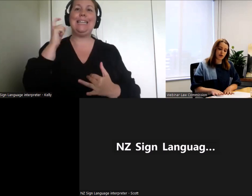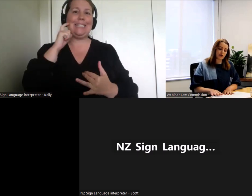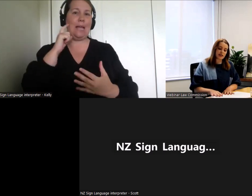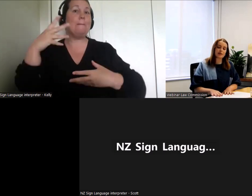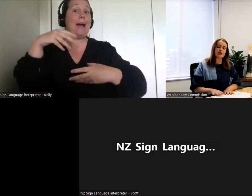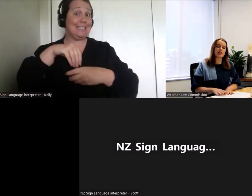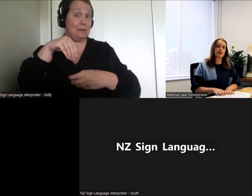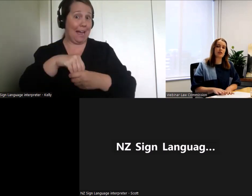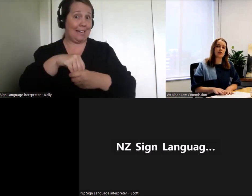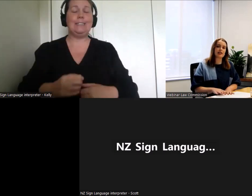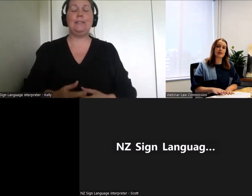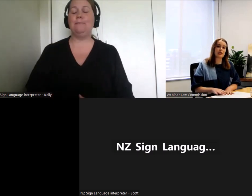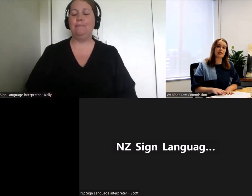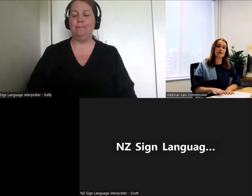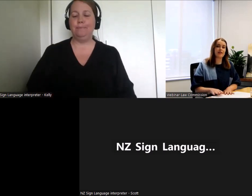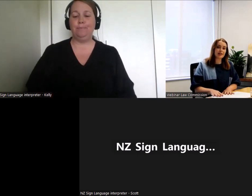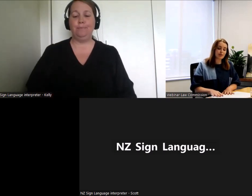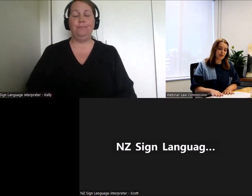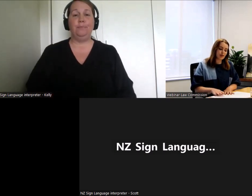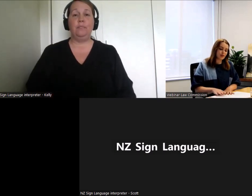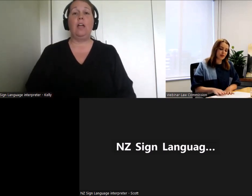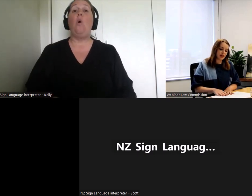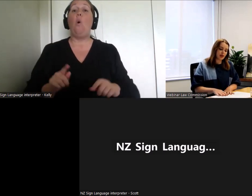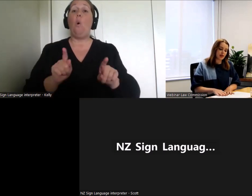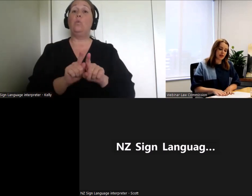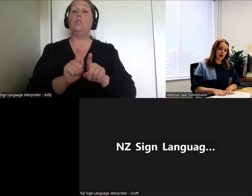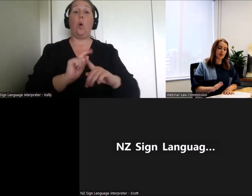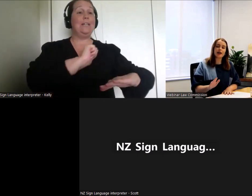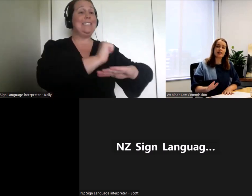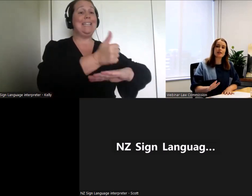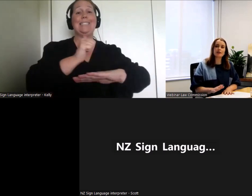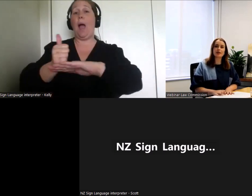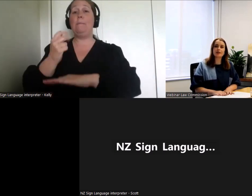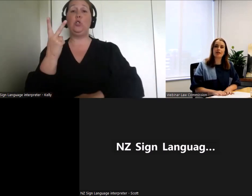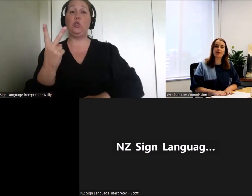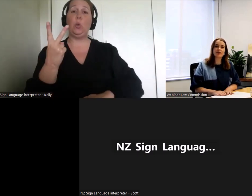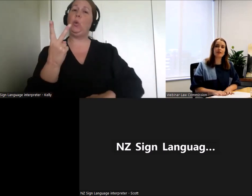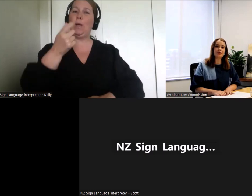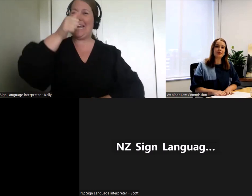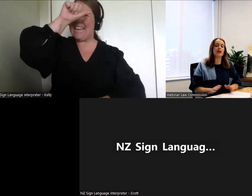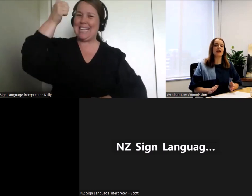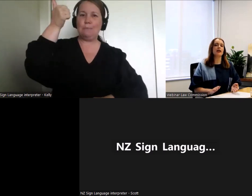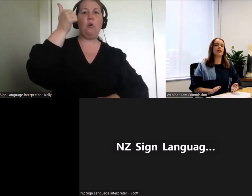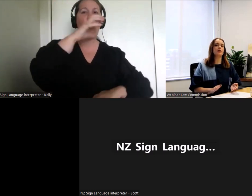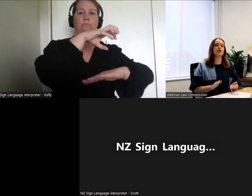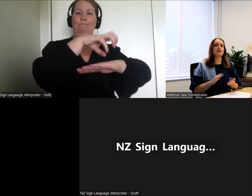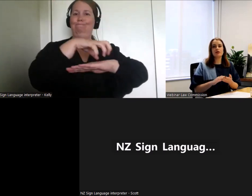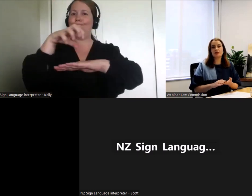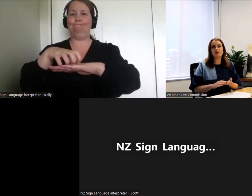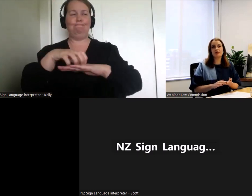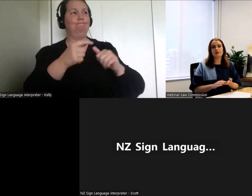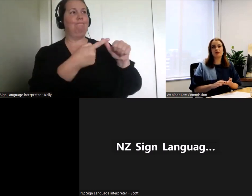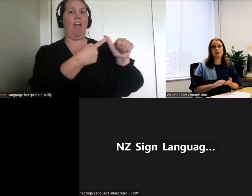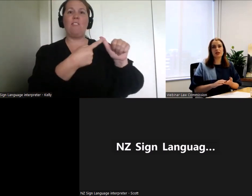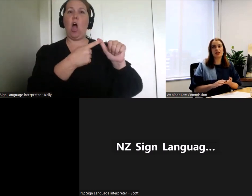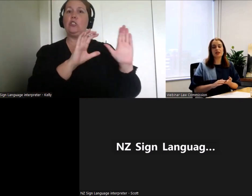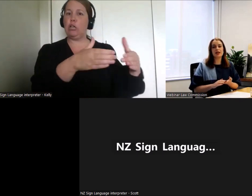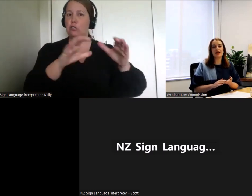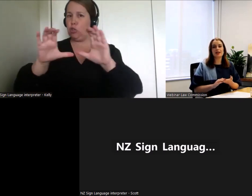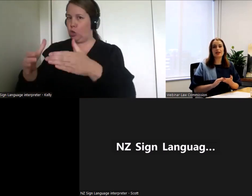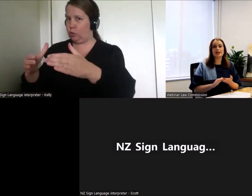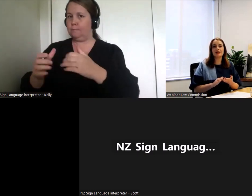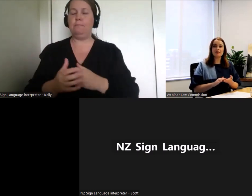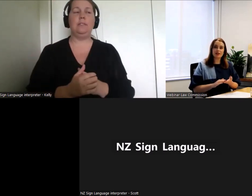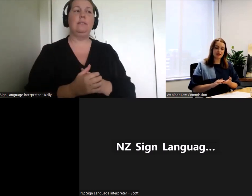We've also established two expert advisory groups to help guide us throughout our review. So the first of those groups